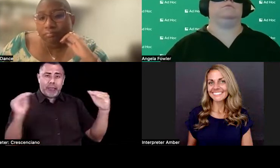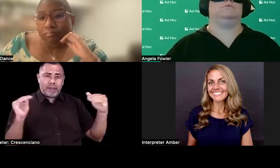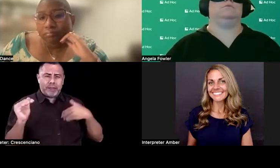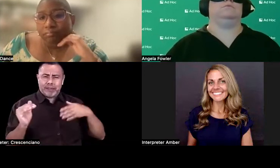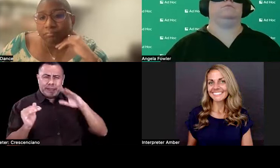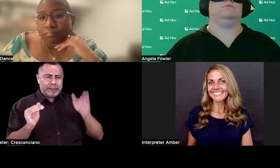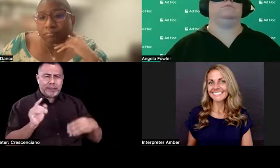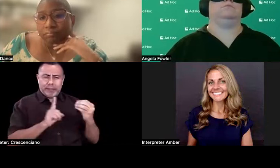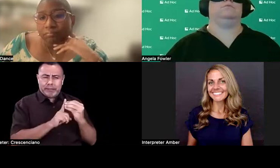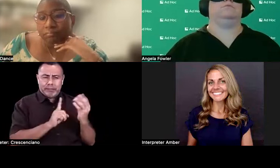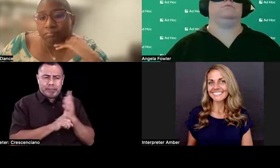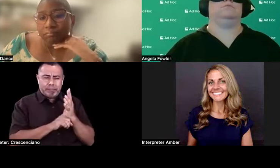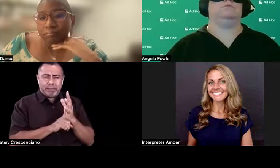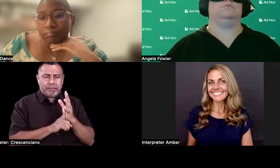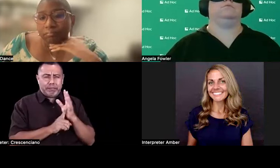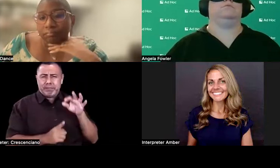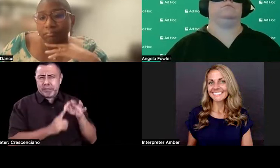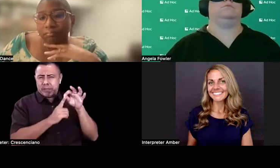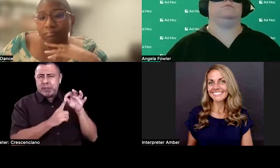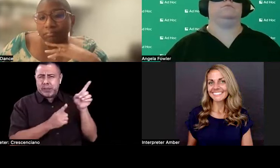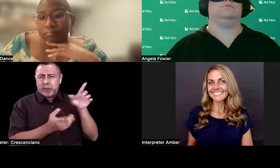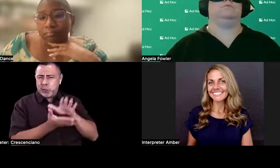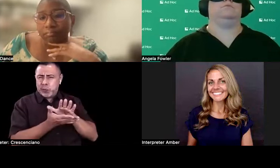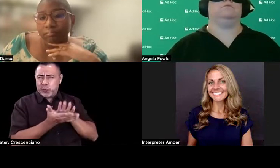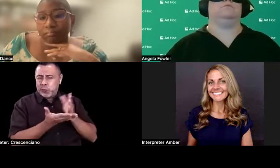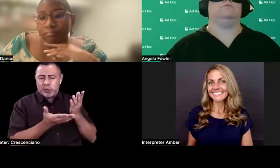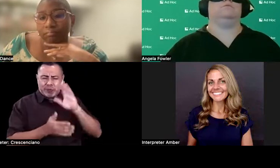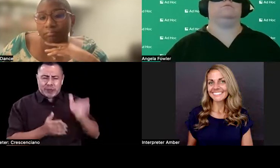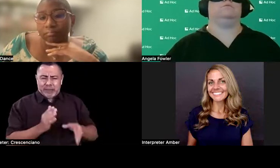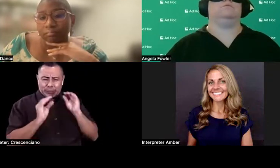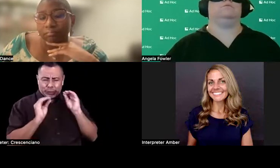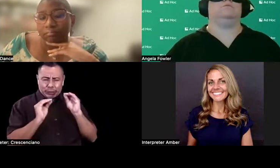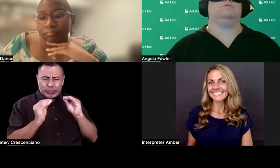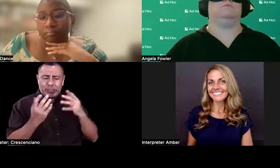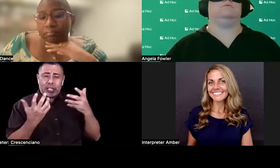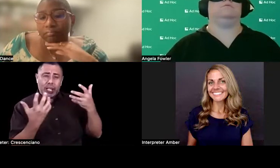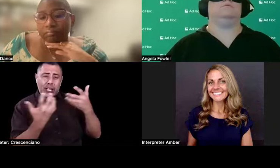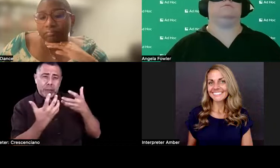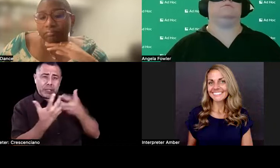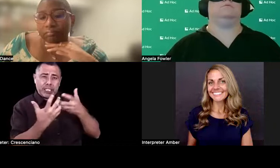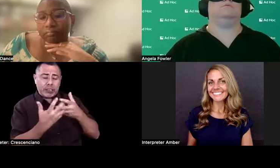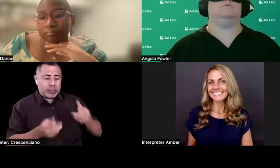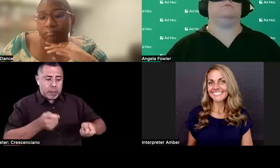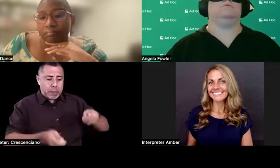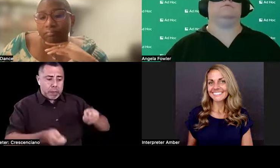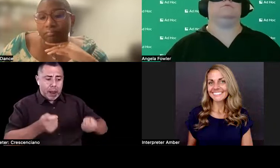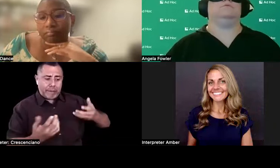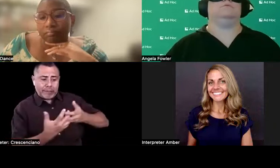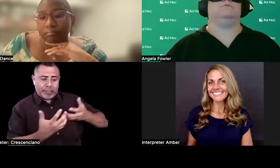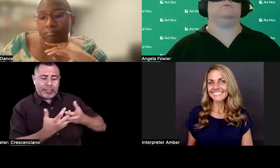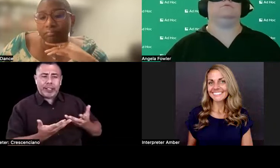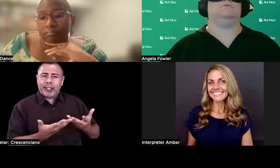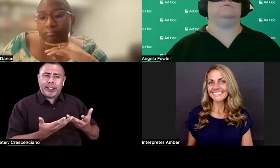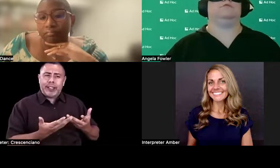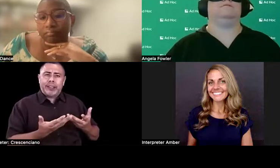didn't teach about like accommodations, modifications, um, checking the box, so to speak. So it was kind of shell